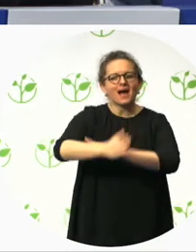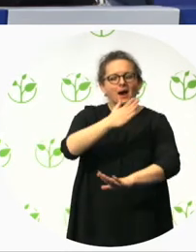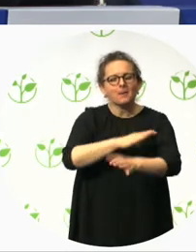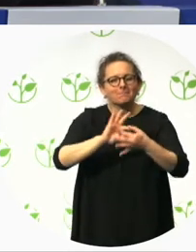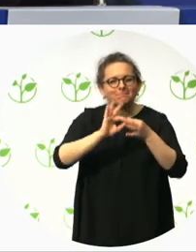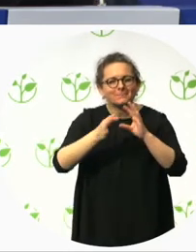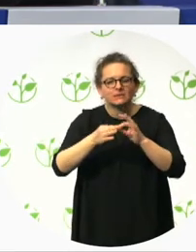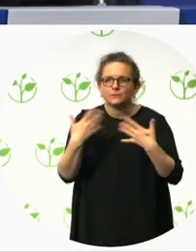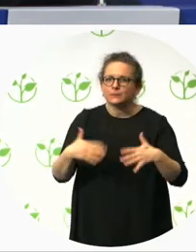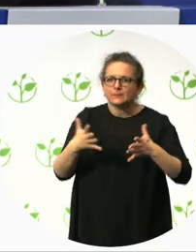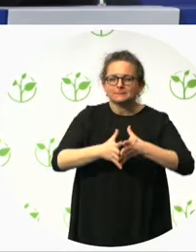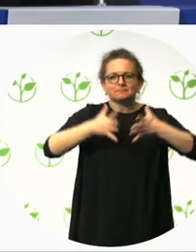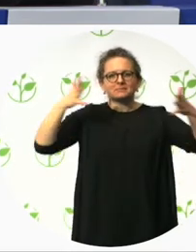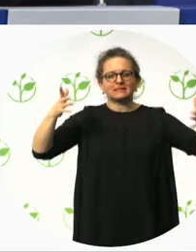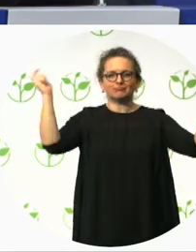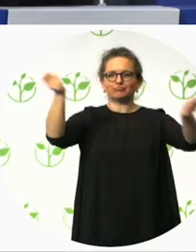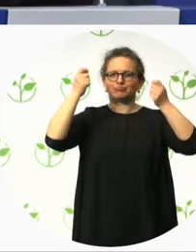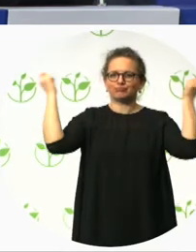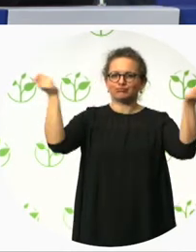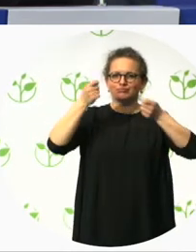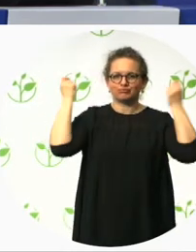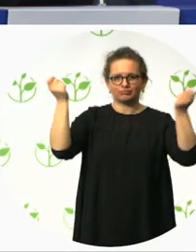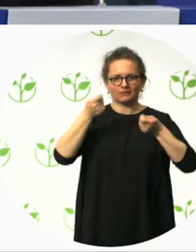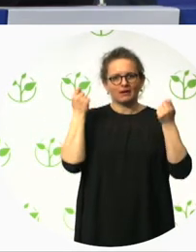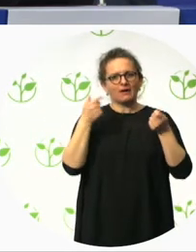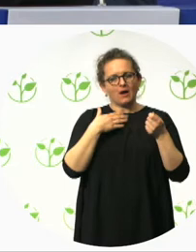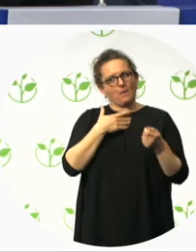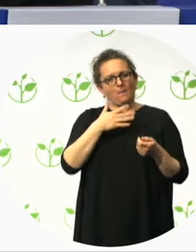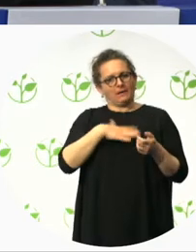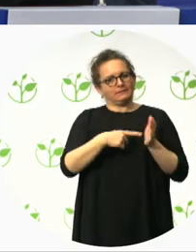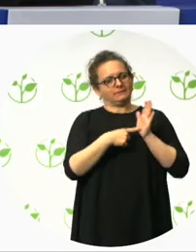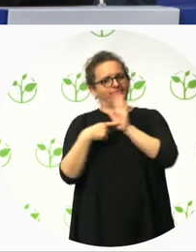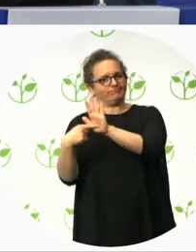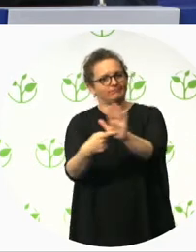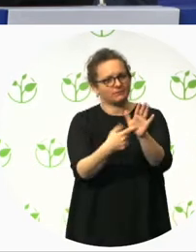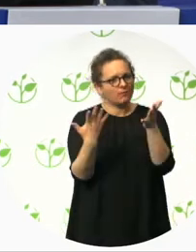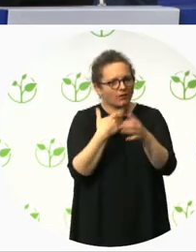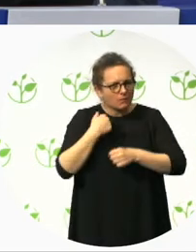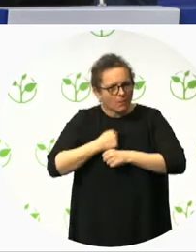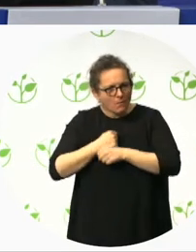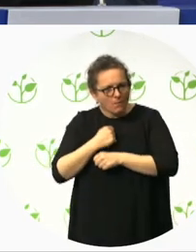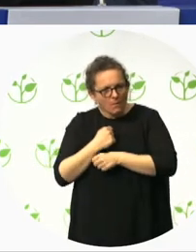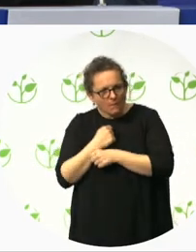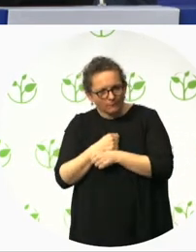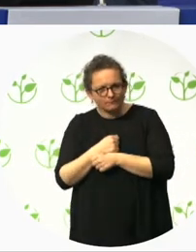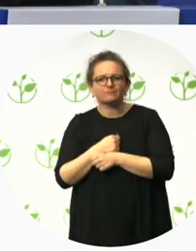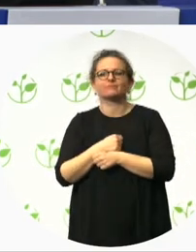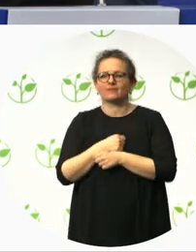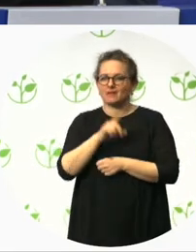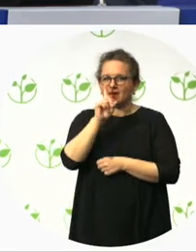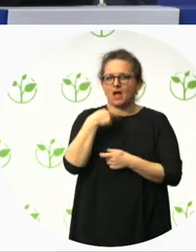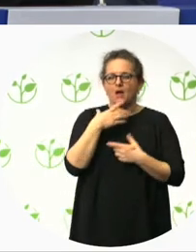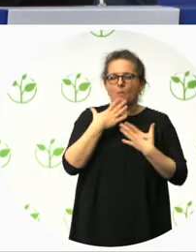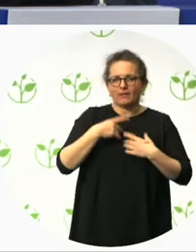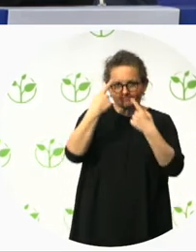through. before I start, actually, I should also just caveat slightly that, that when I'm conscious when I give this presentation, um,